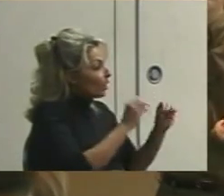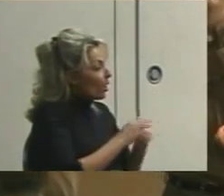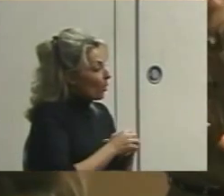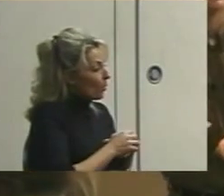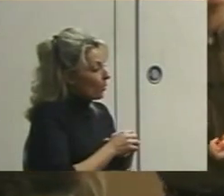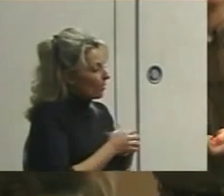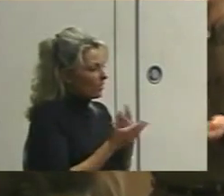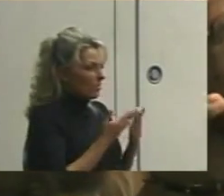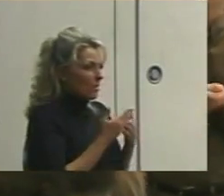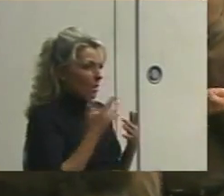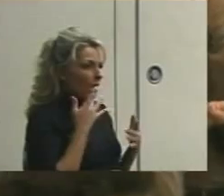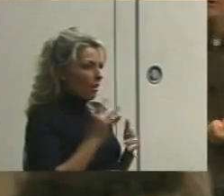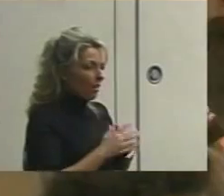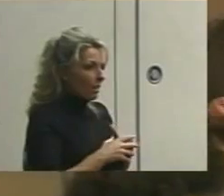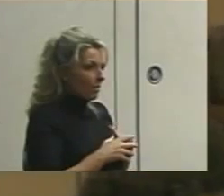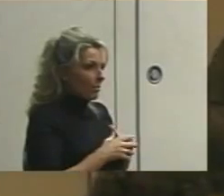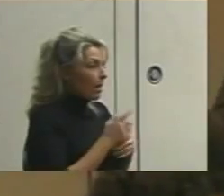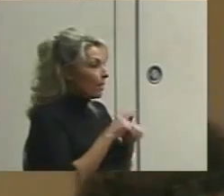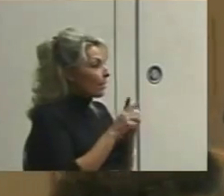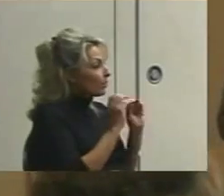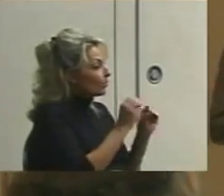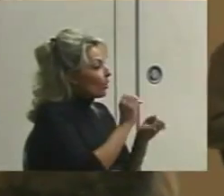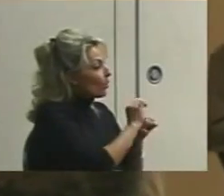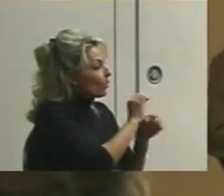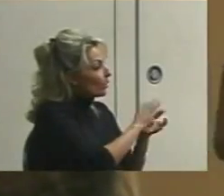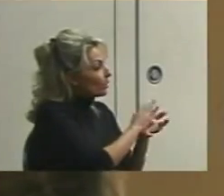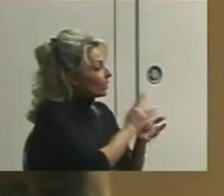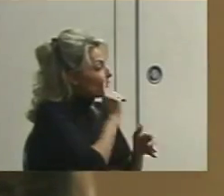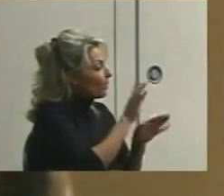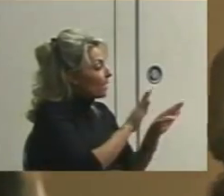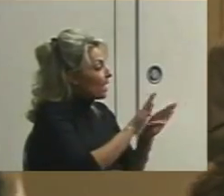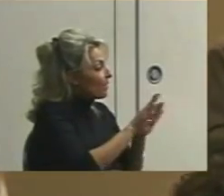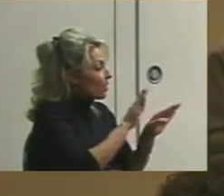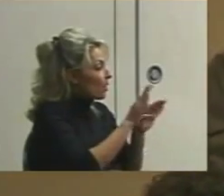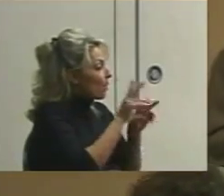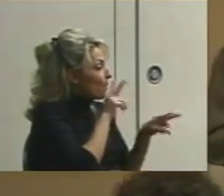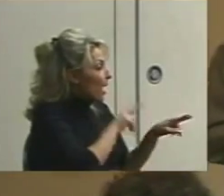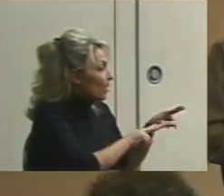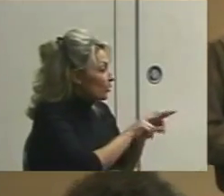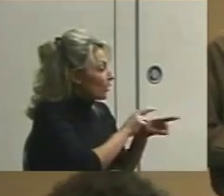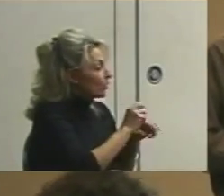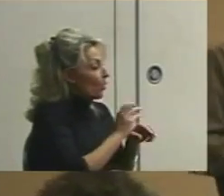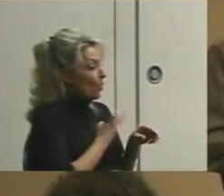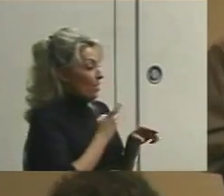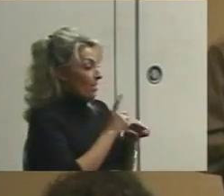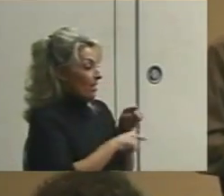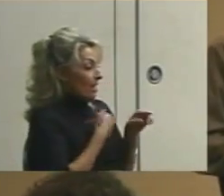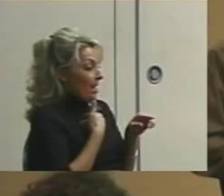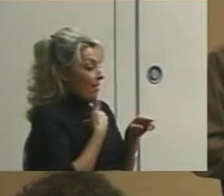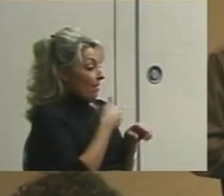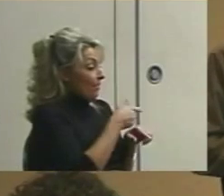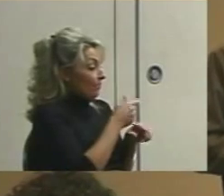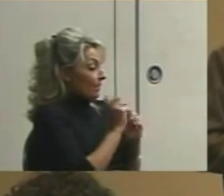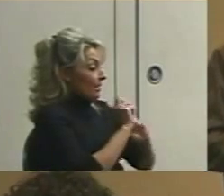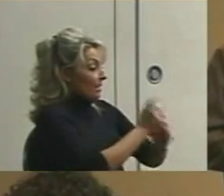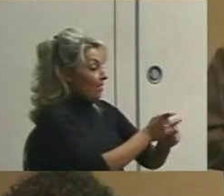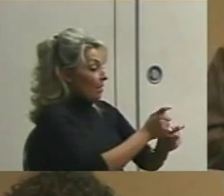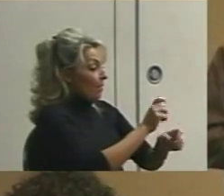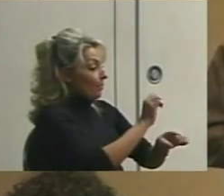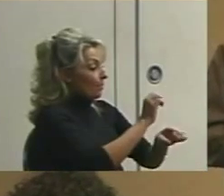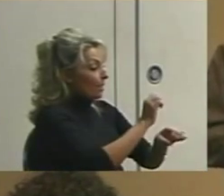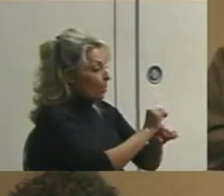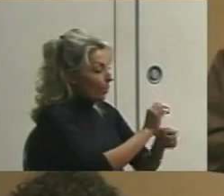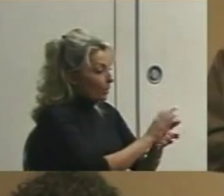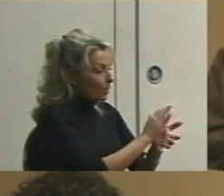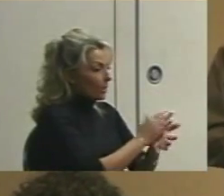maybe it's fortunately, there are no worksheets for behavior. So we can't just have them do a worksheet and say, yes, their peer relations